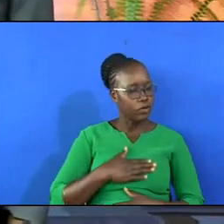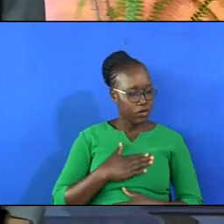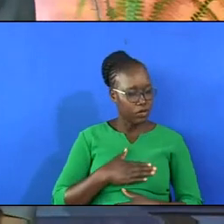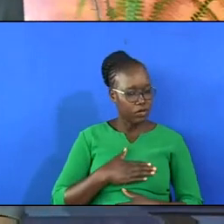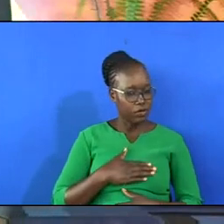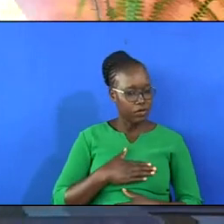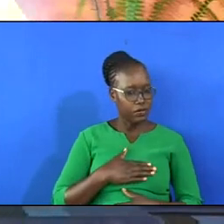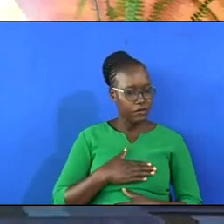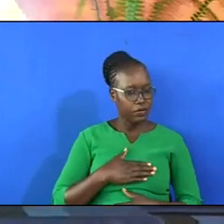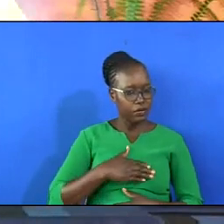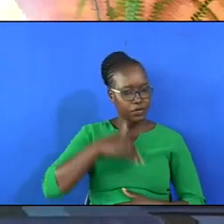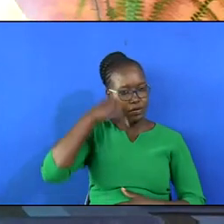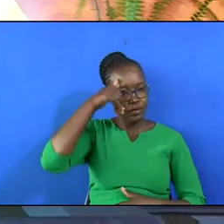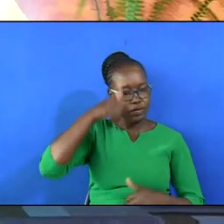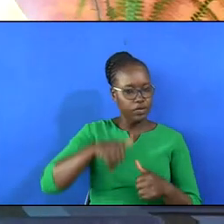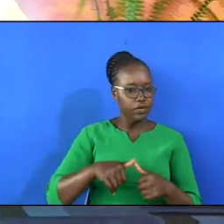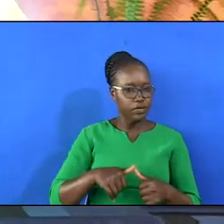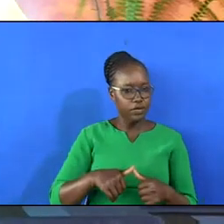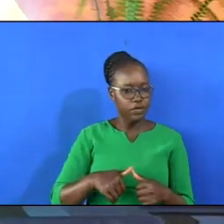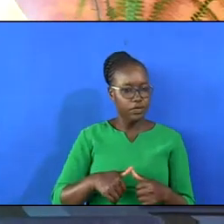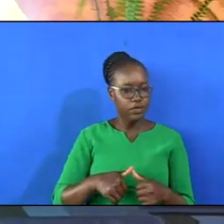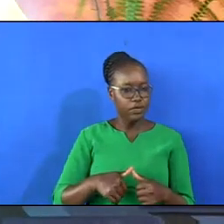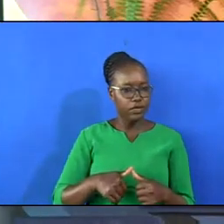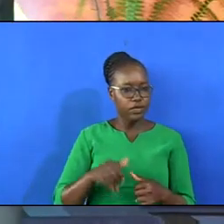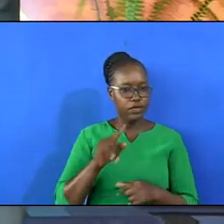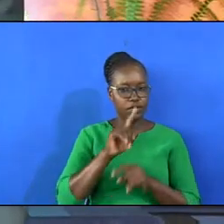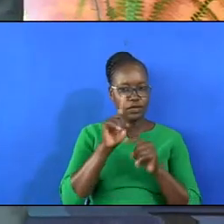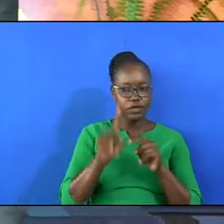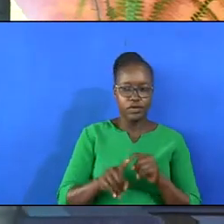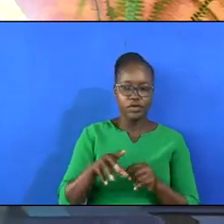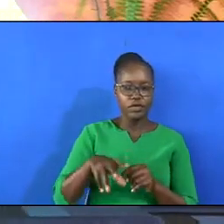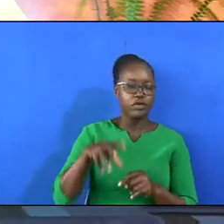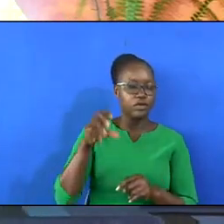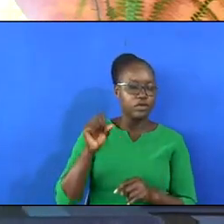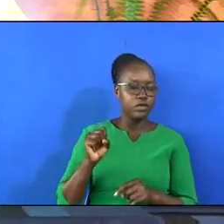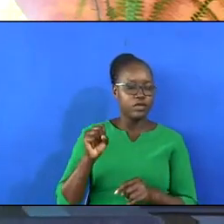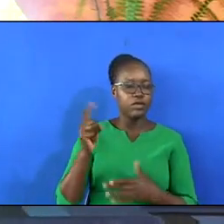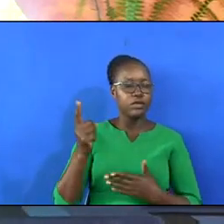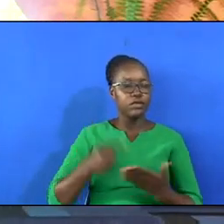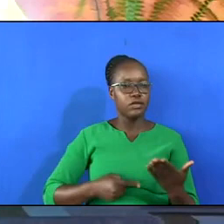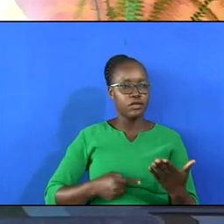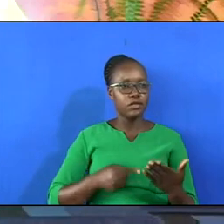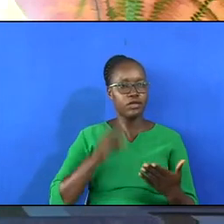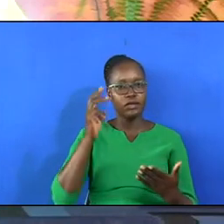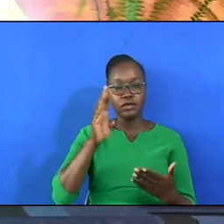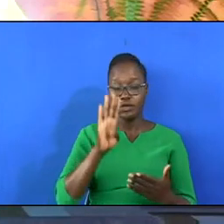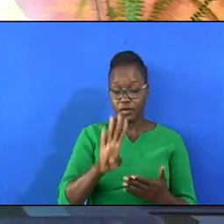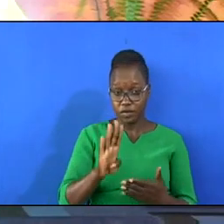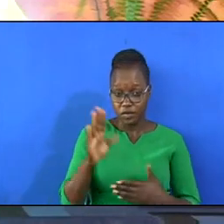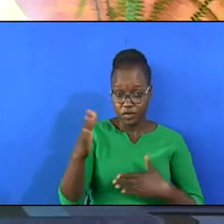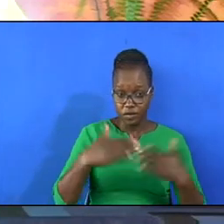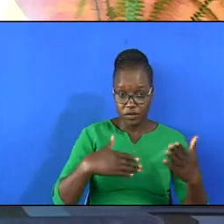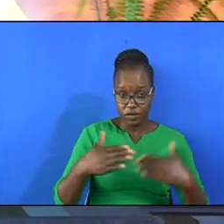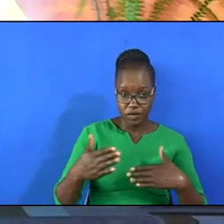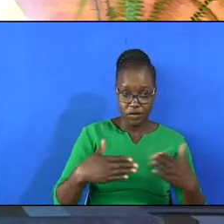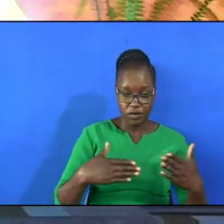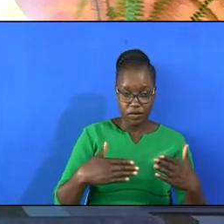remember, the question was, What will be the sign?